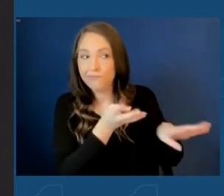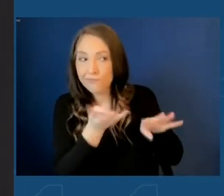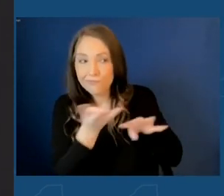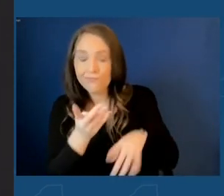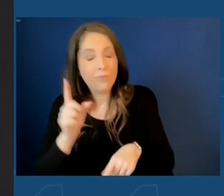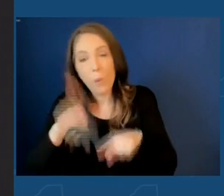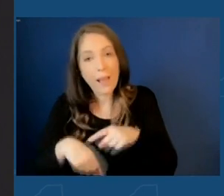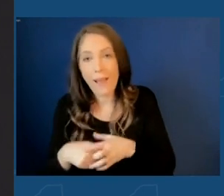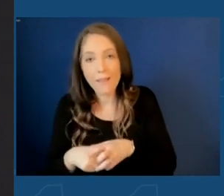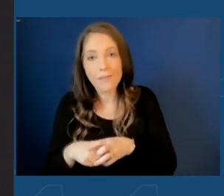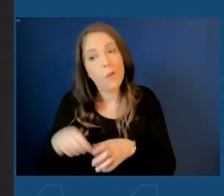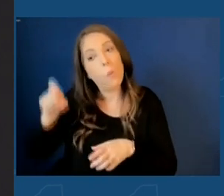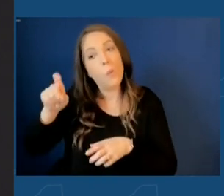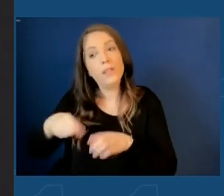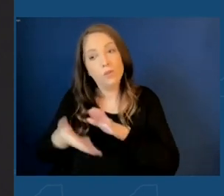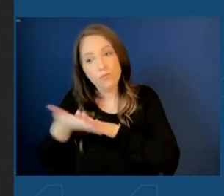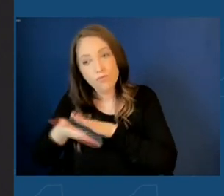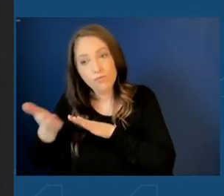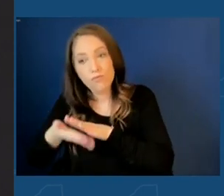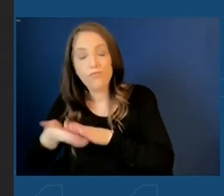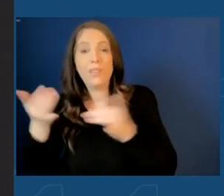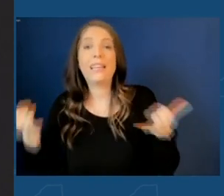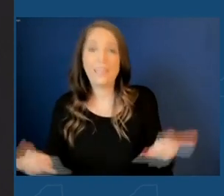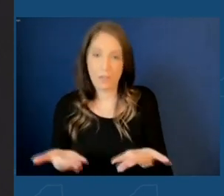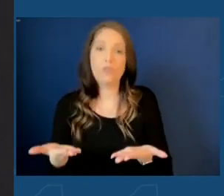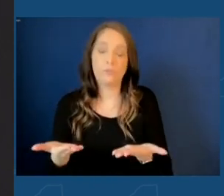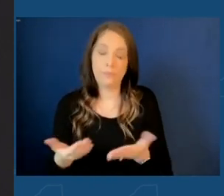make them here. And as we said,